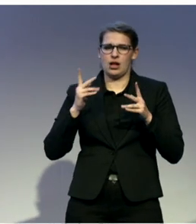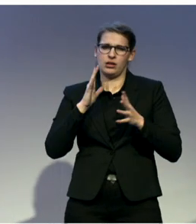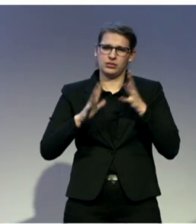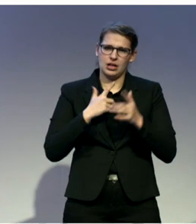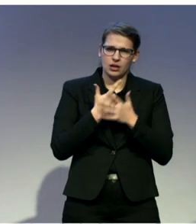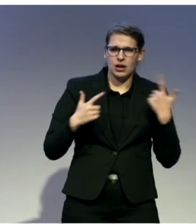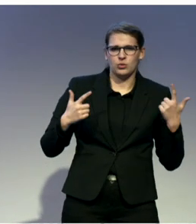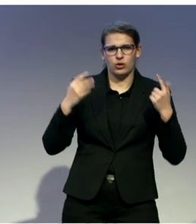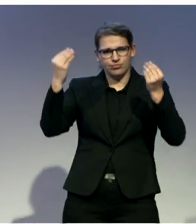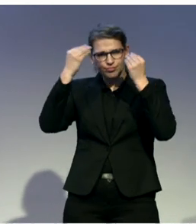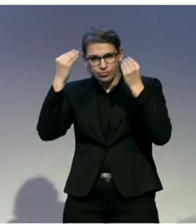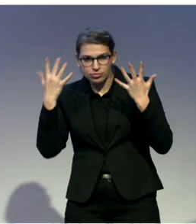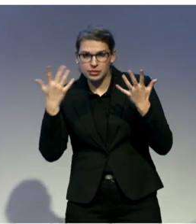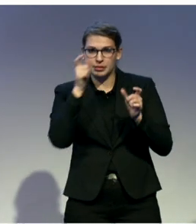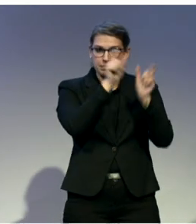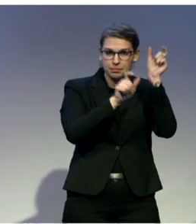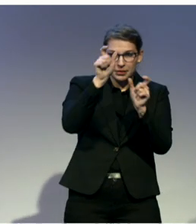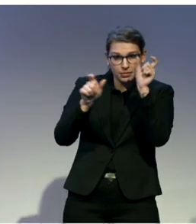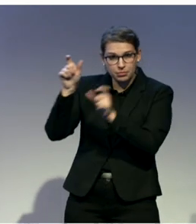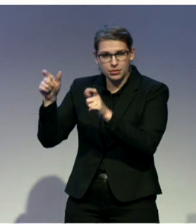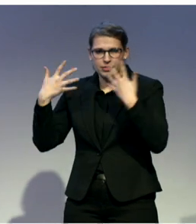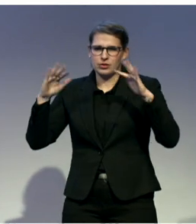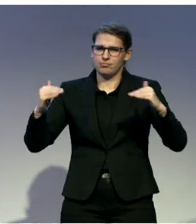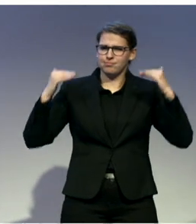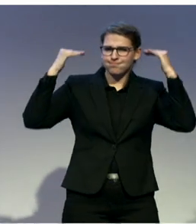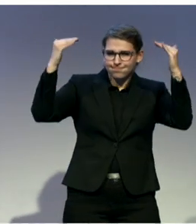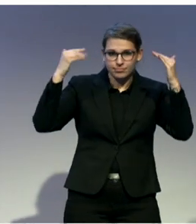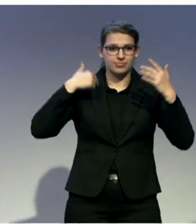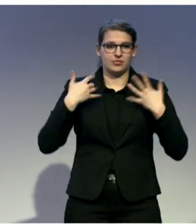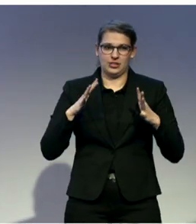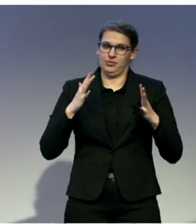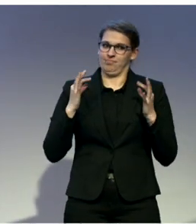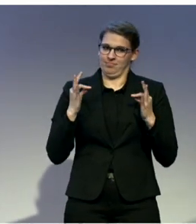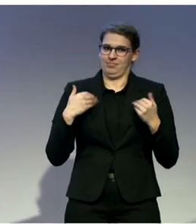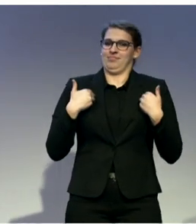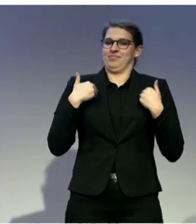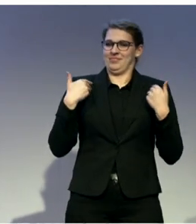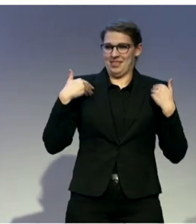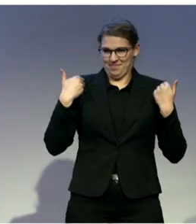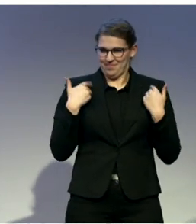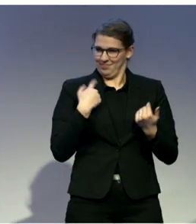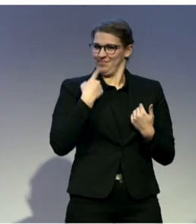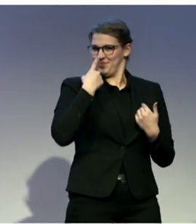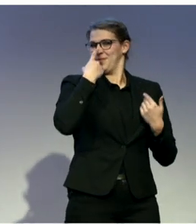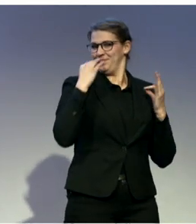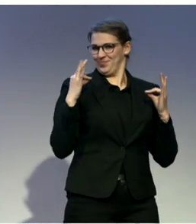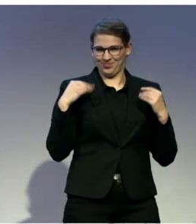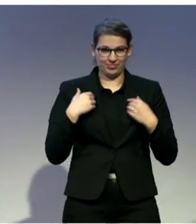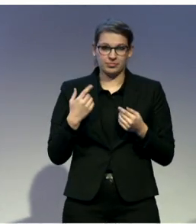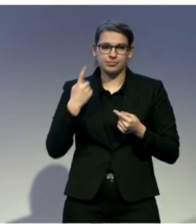So this is something we're very proud of. Statistics. In Israel, we're talking about 1